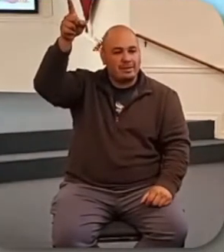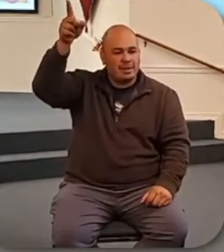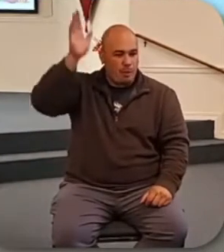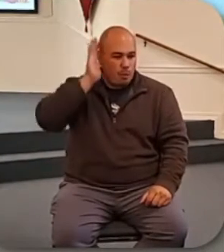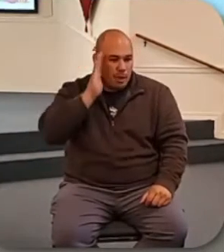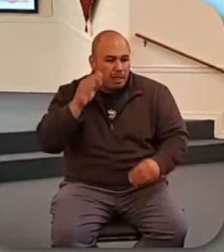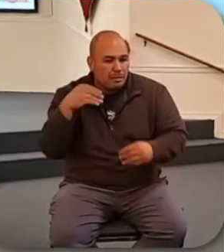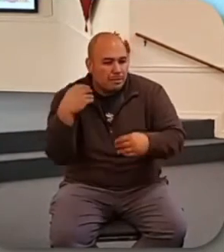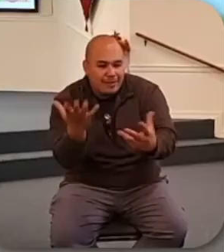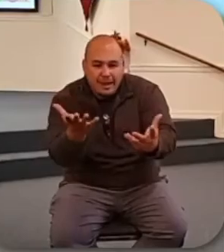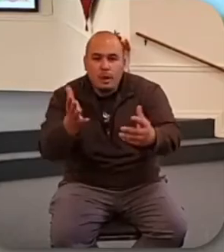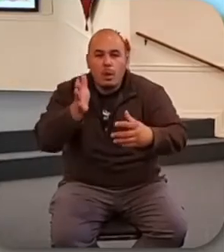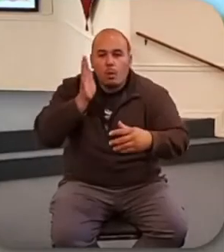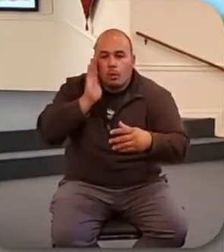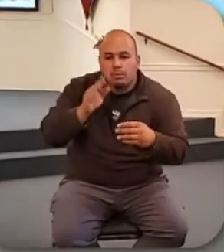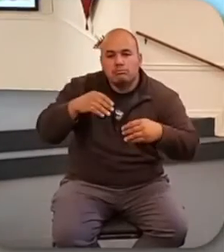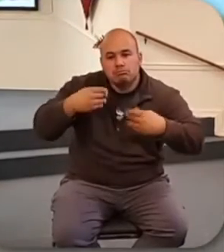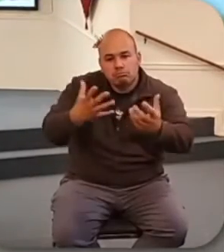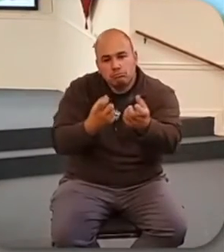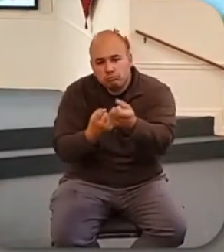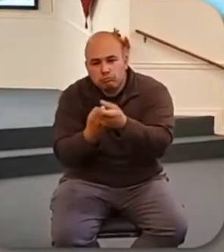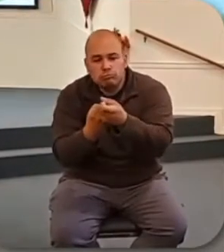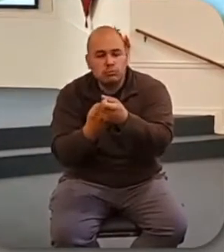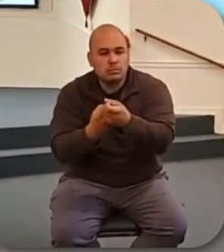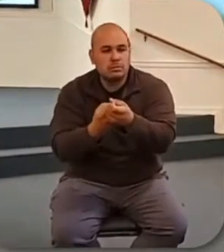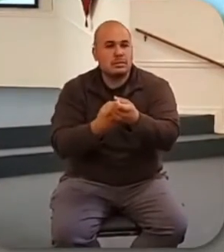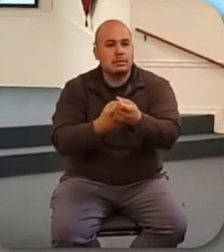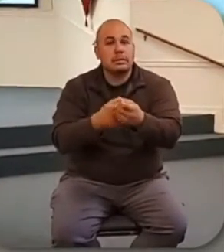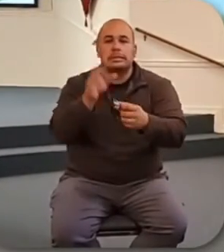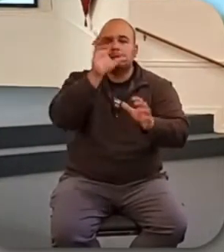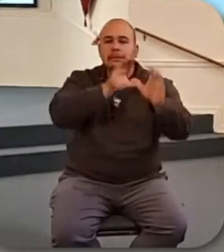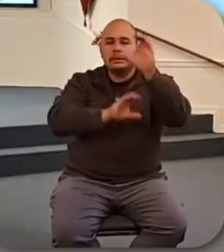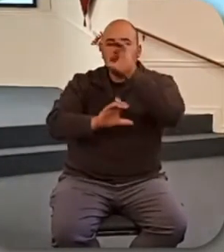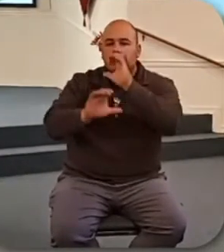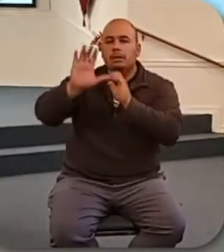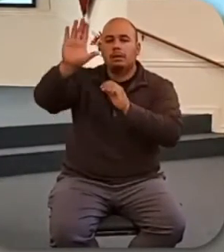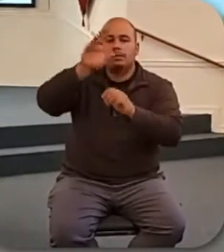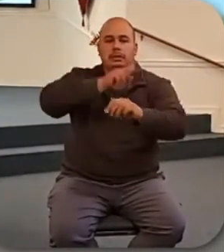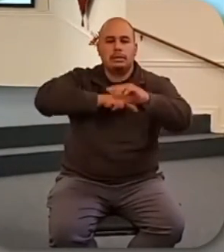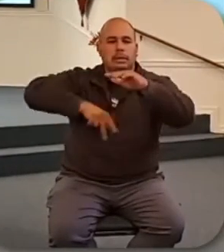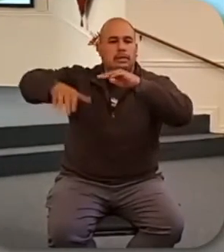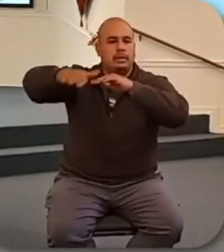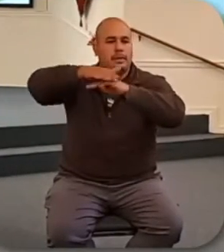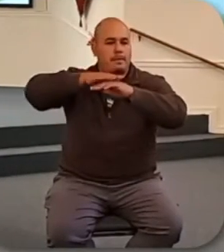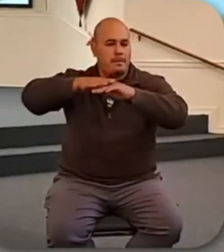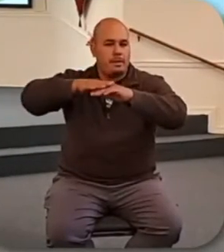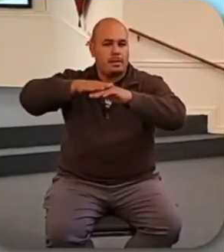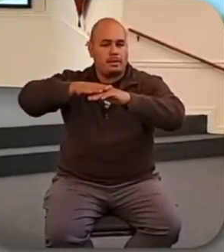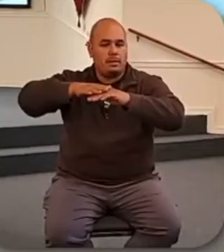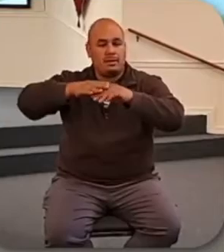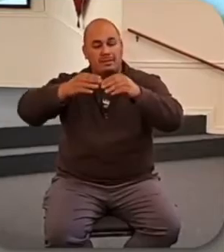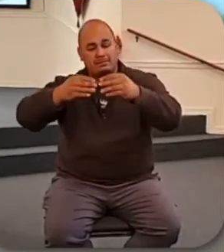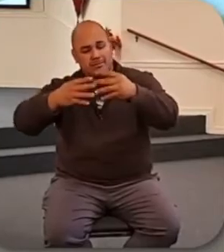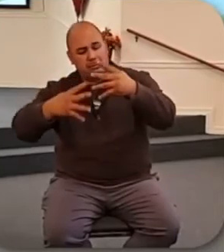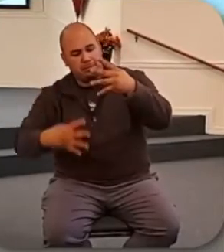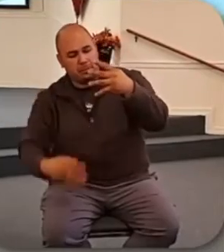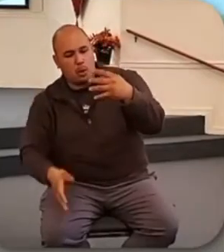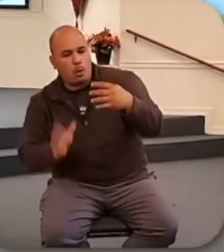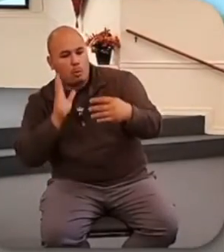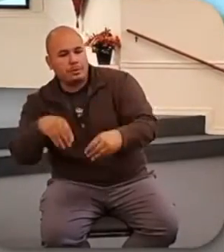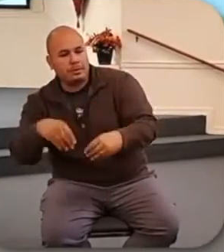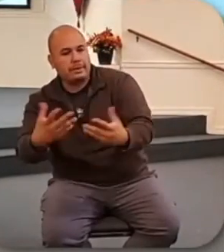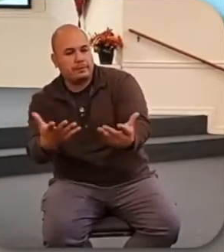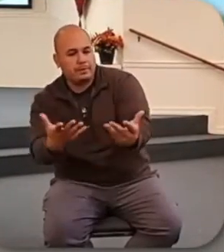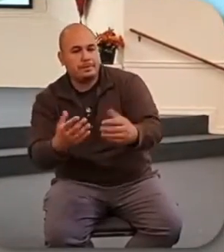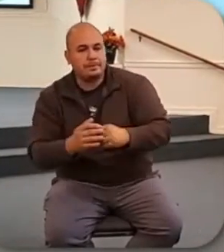Seek his kingdom, Jesus says, and these things will be given to you as well. They will